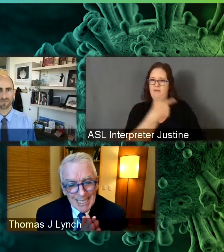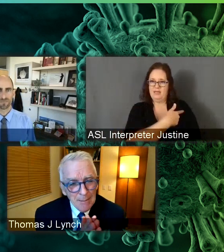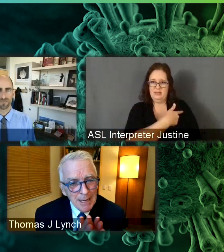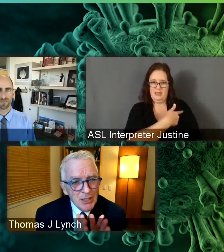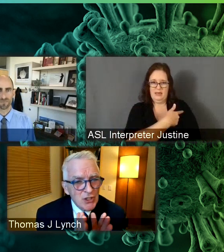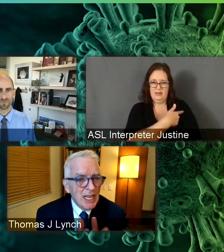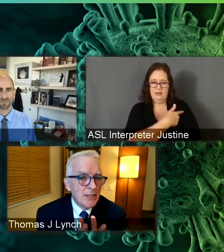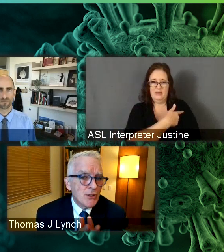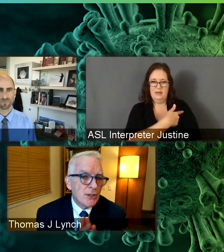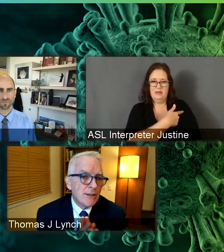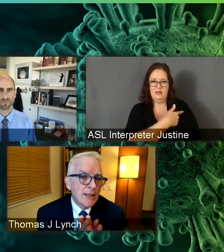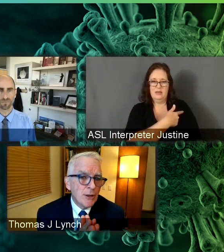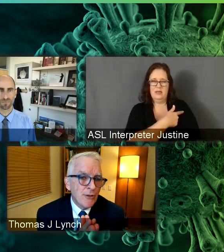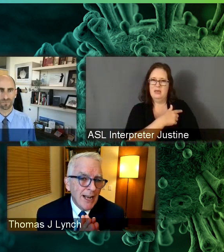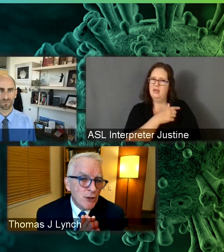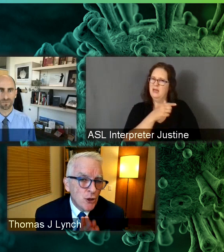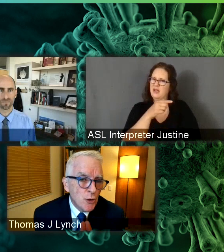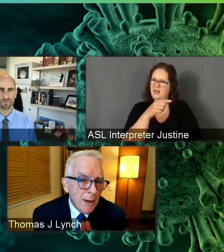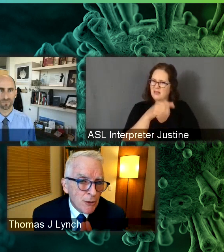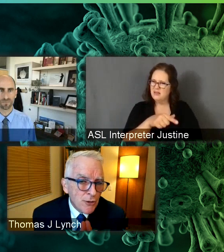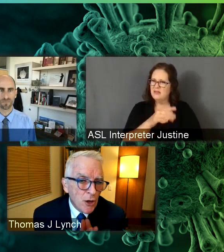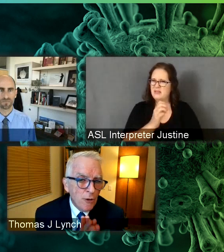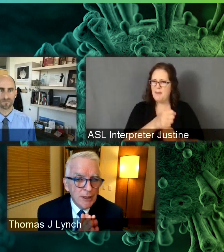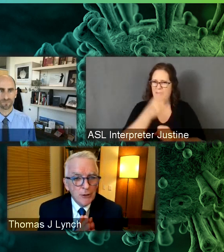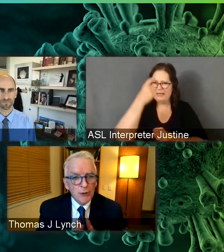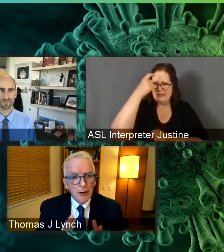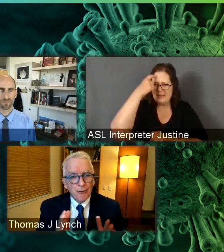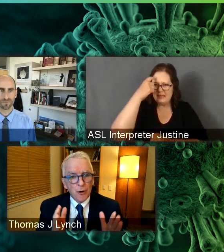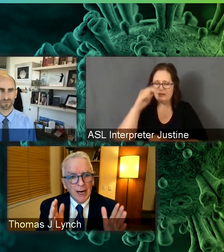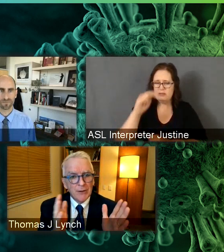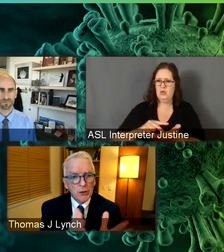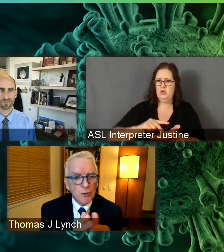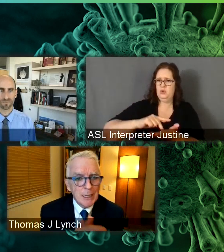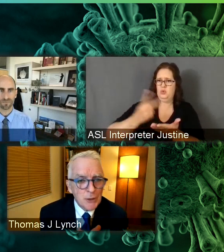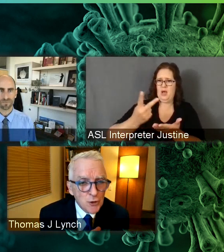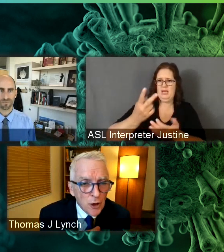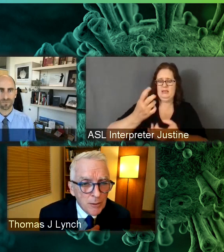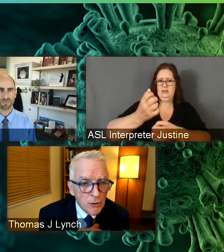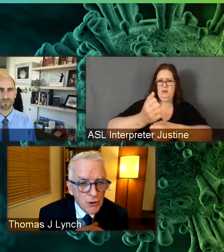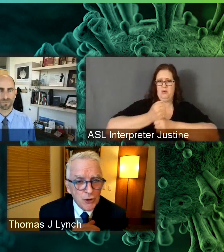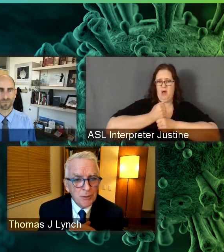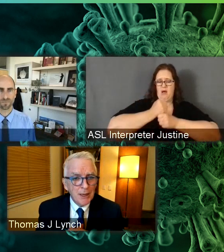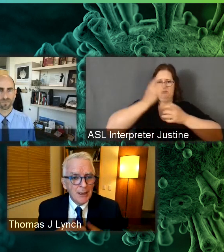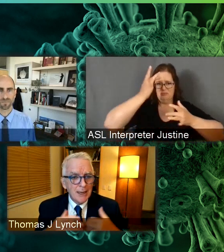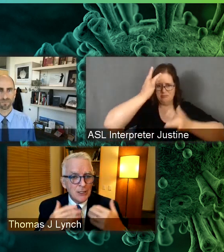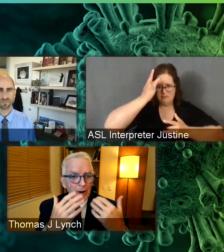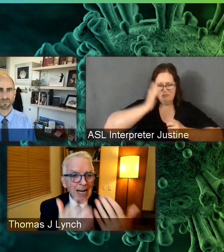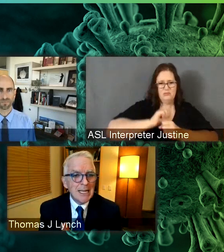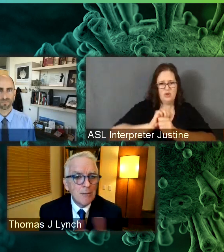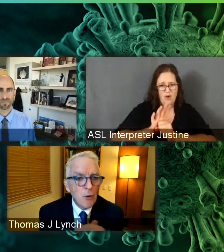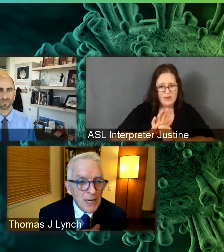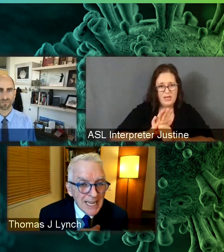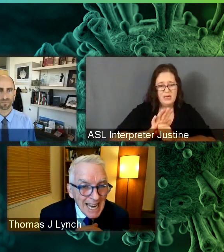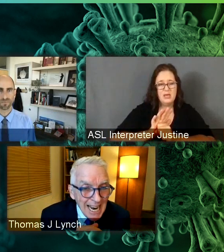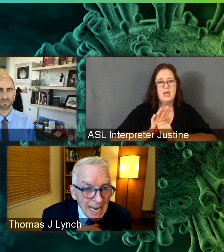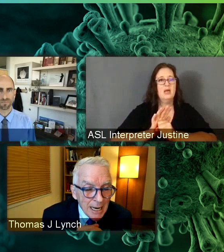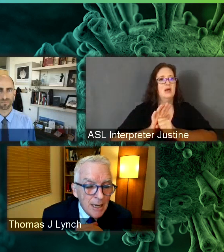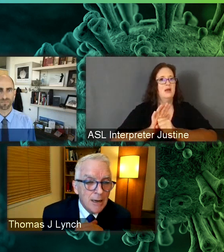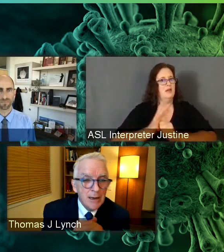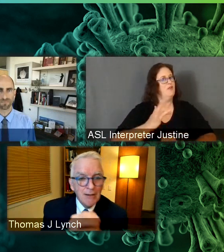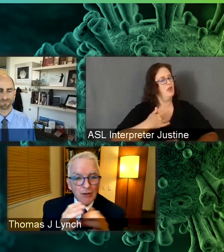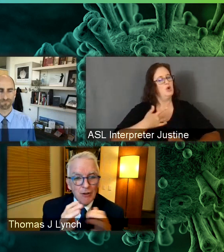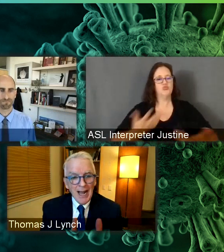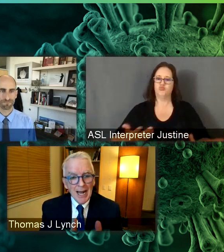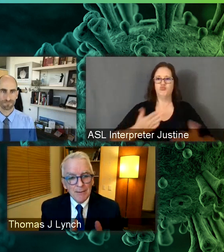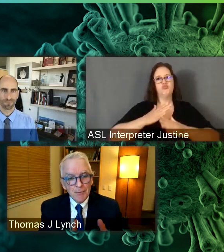Does that make sense that you've had two bouts of COVID, you therefore have an incredibly strong immune system? Is there anything more to gain